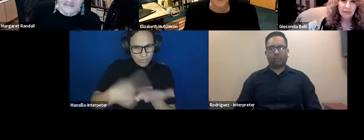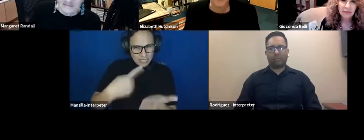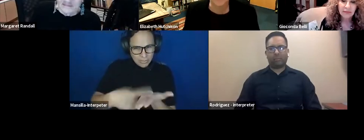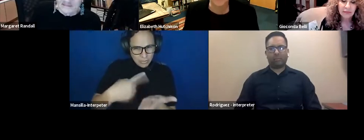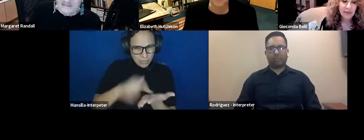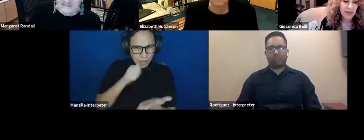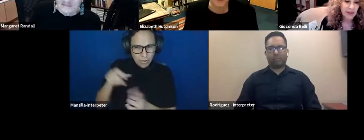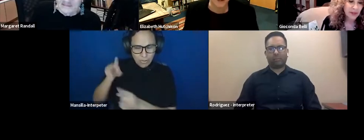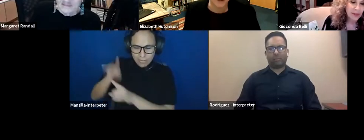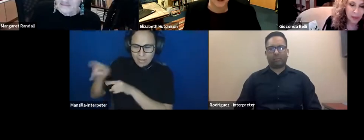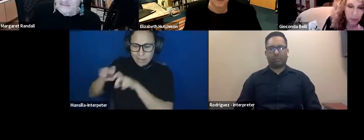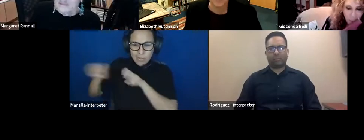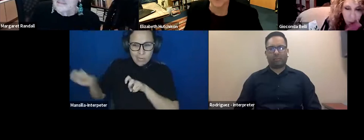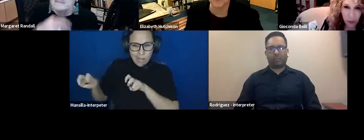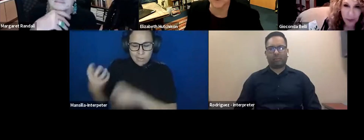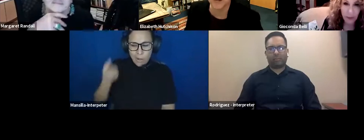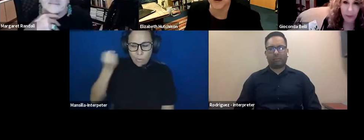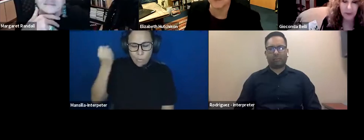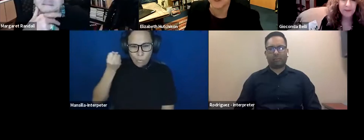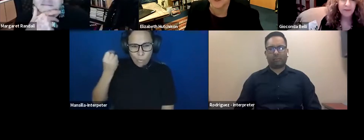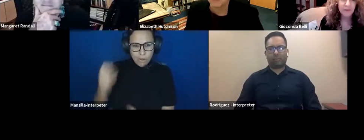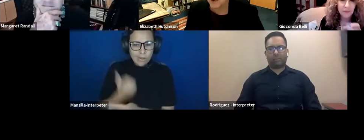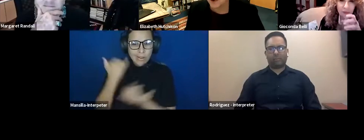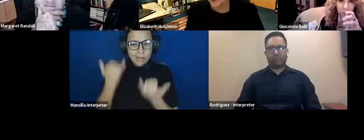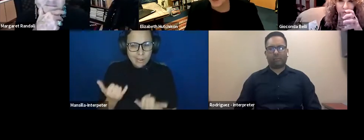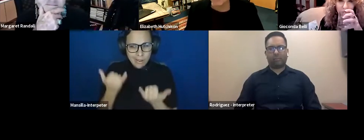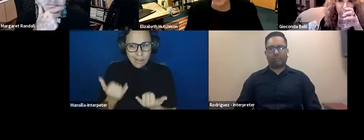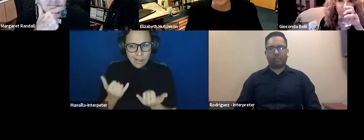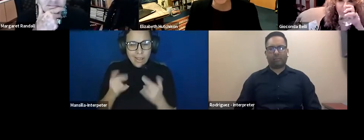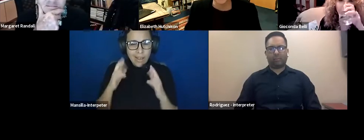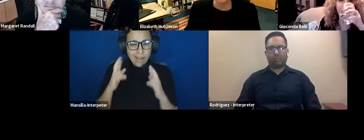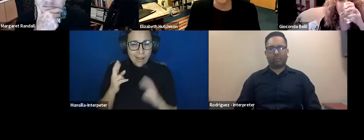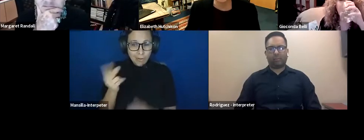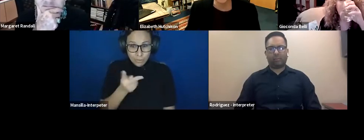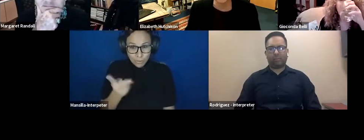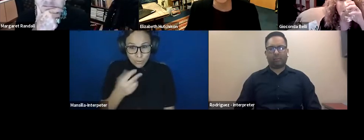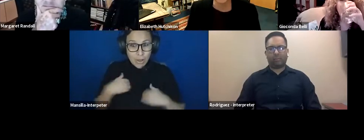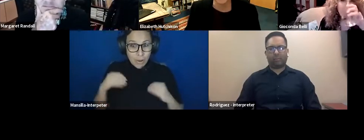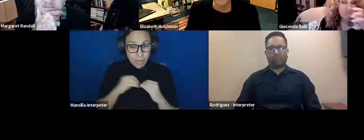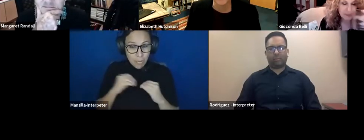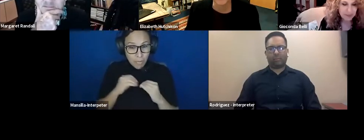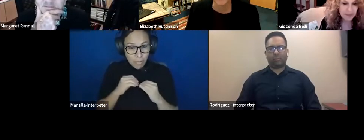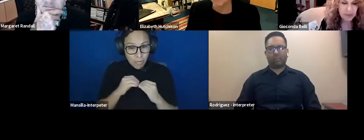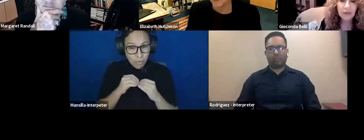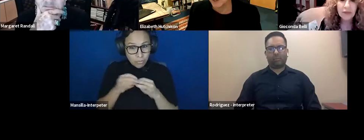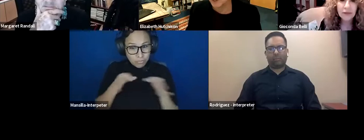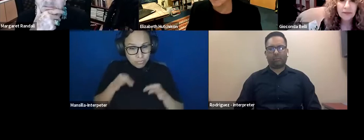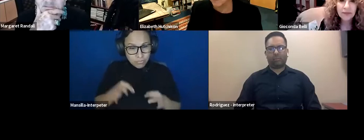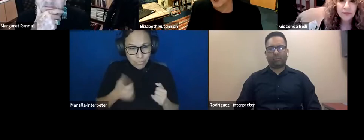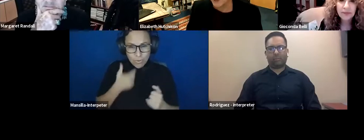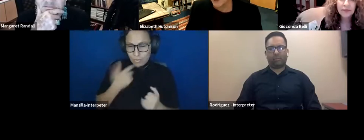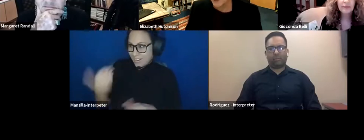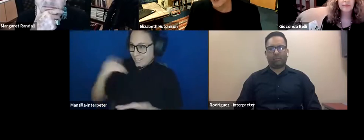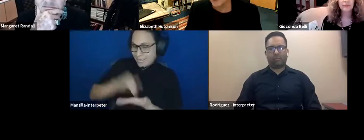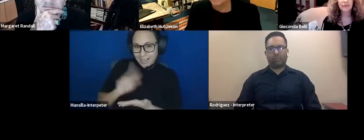until now, and I'm hoping that both of you will have more to say about it, having just re-watched the conversation.